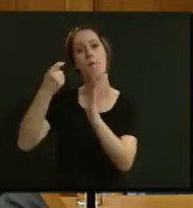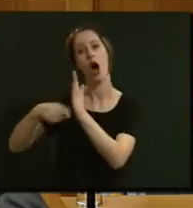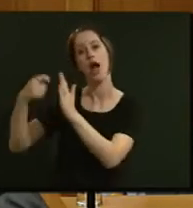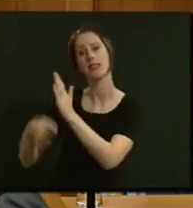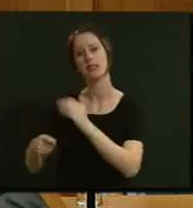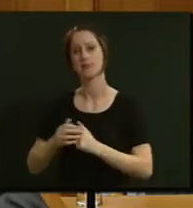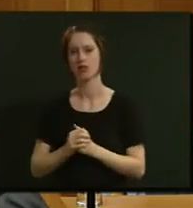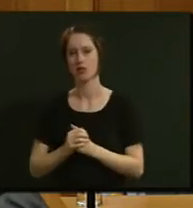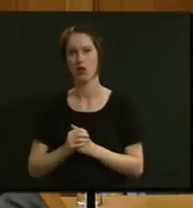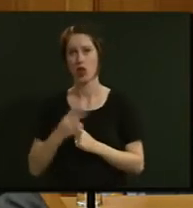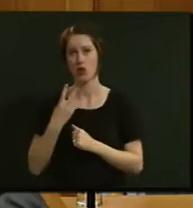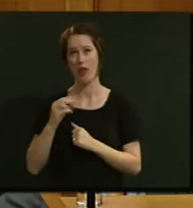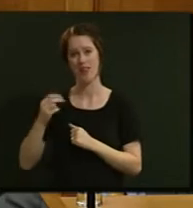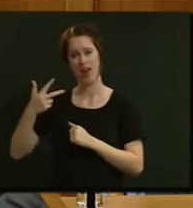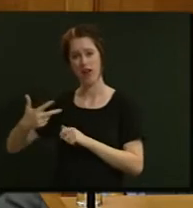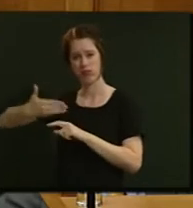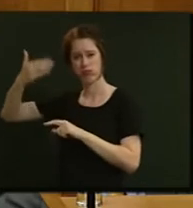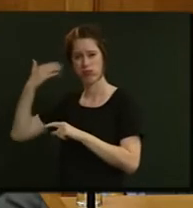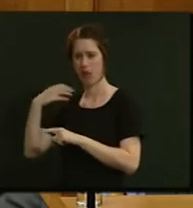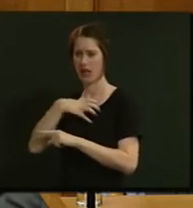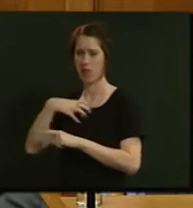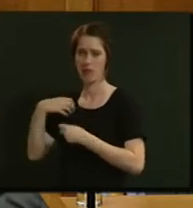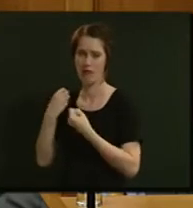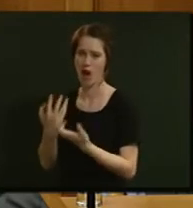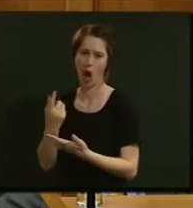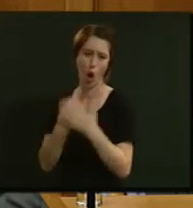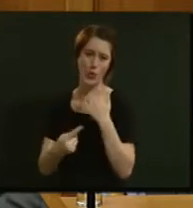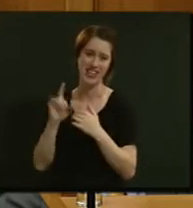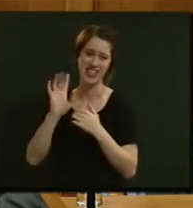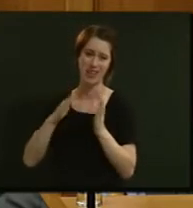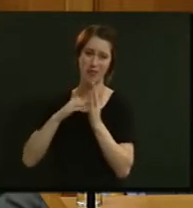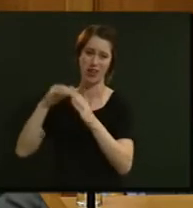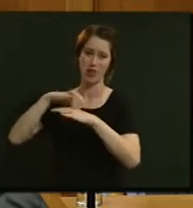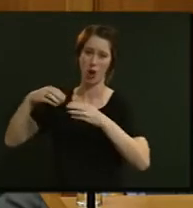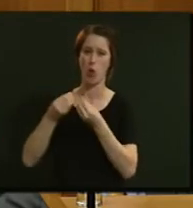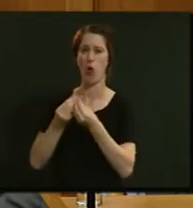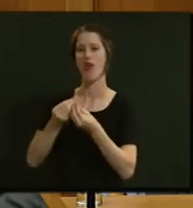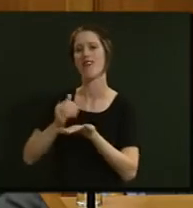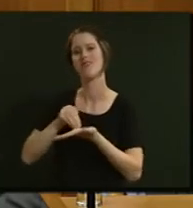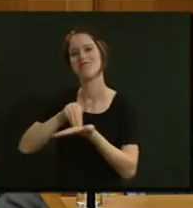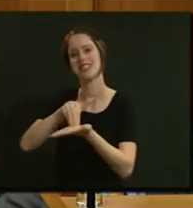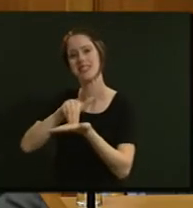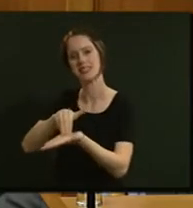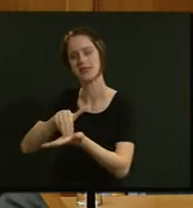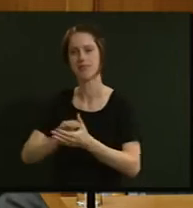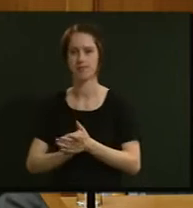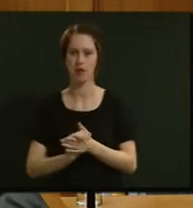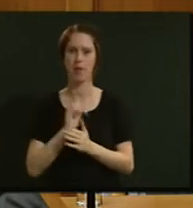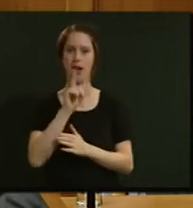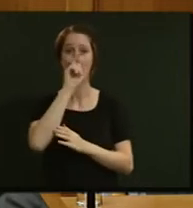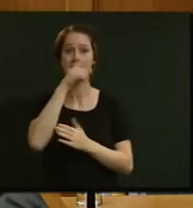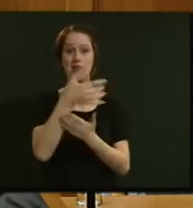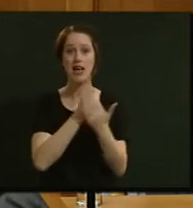2008, the Government provided only $10 million worth of assistance. The KiwiSaver